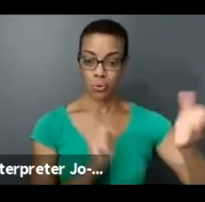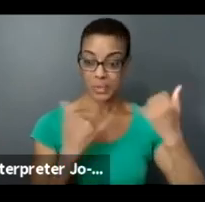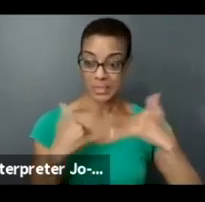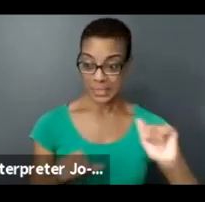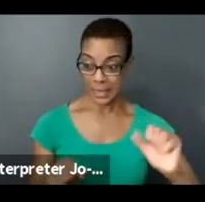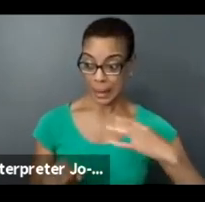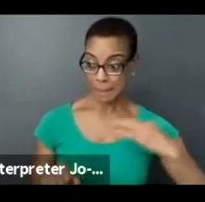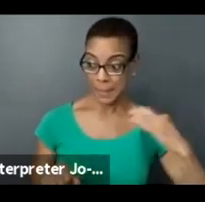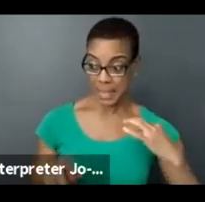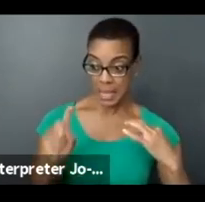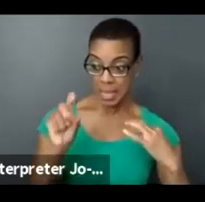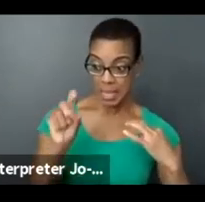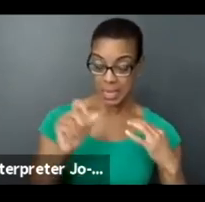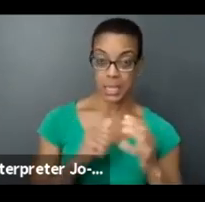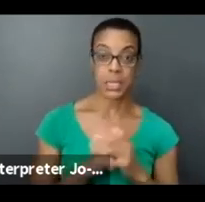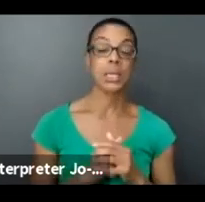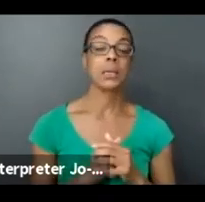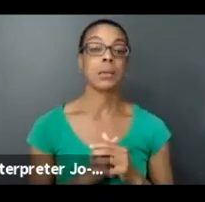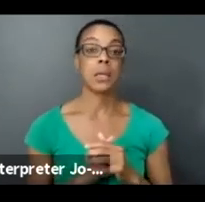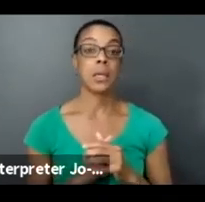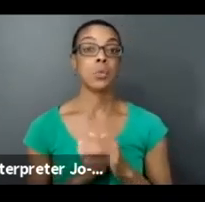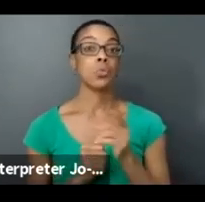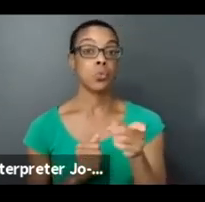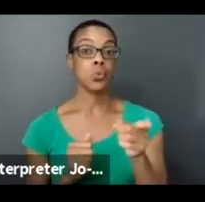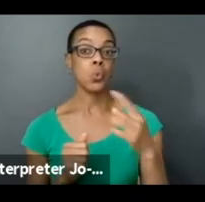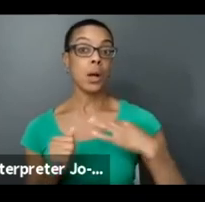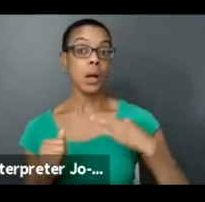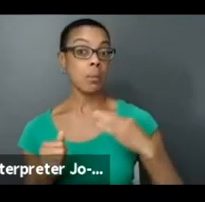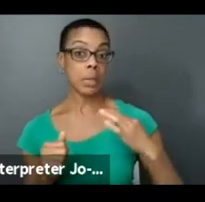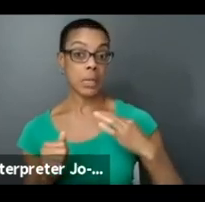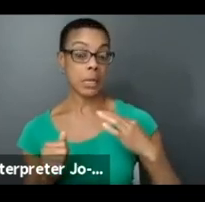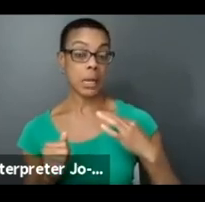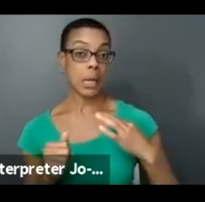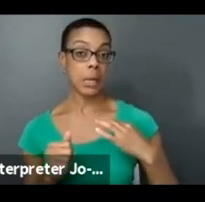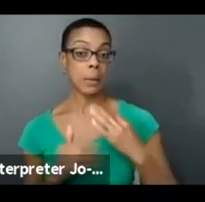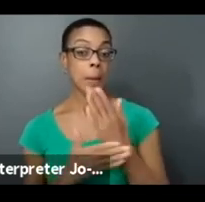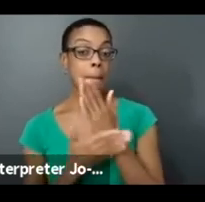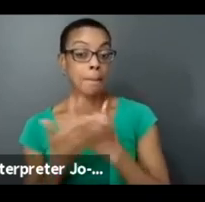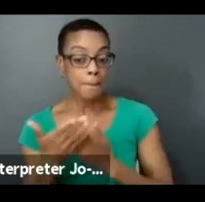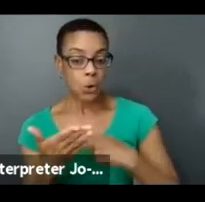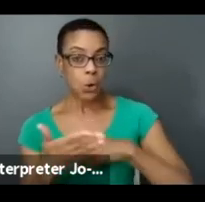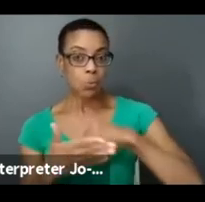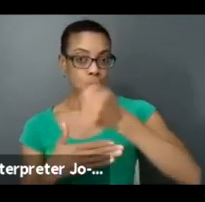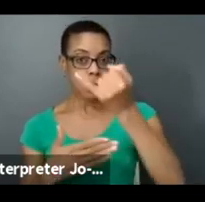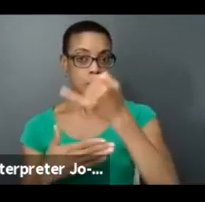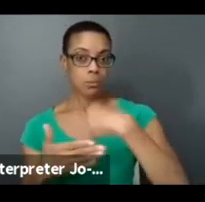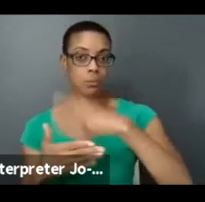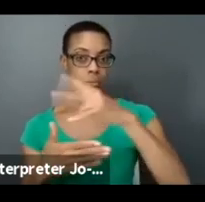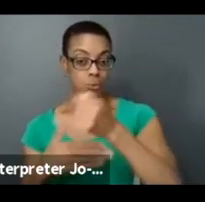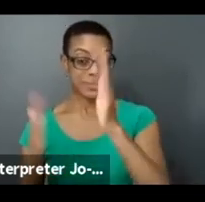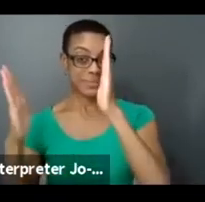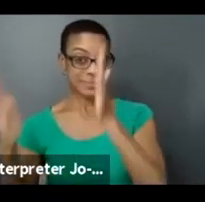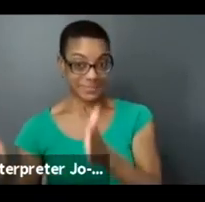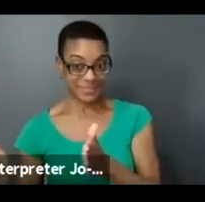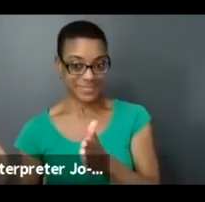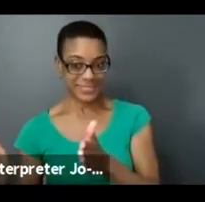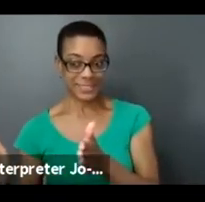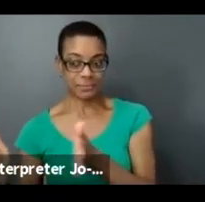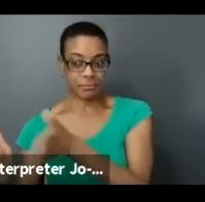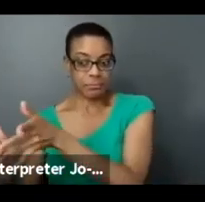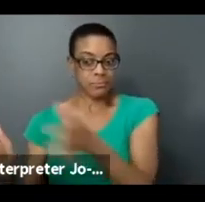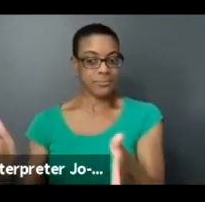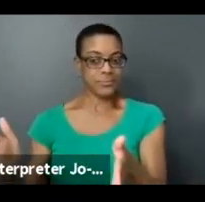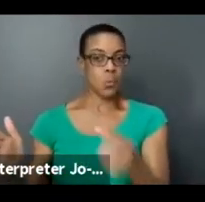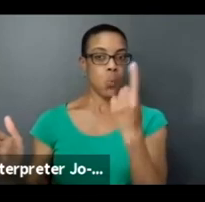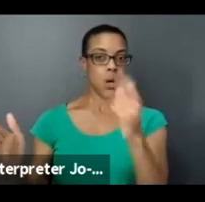So you can apply for whatever part of the project you anticipate completing within that year. So you